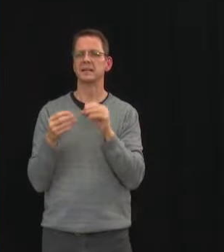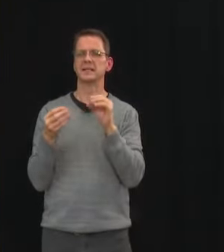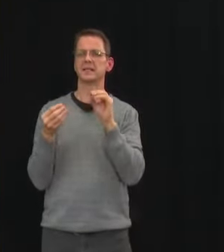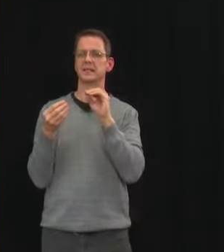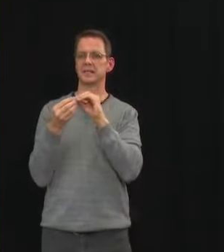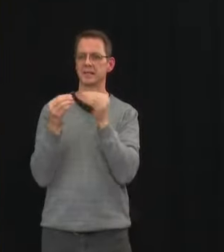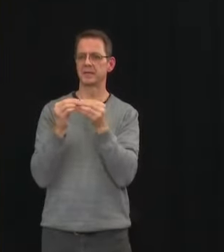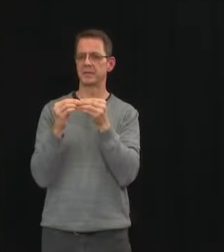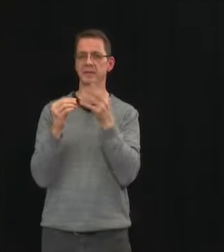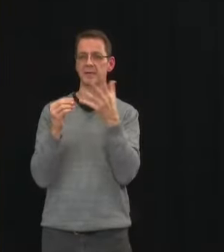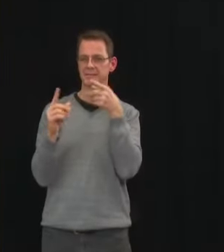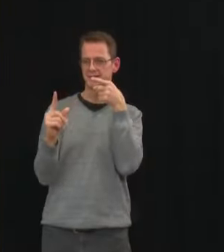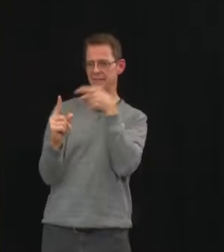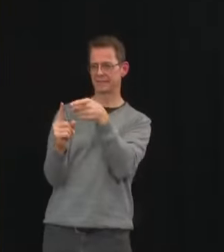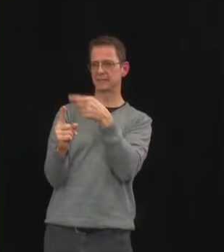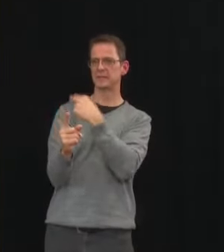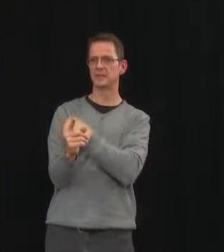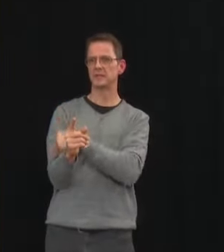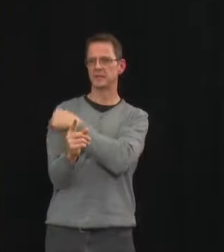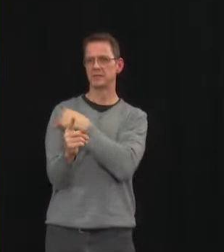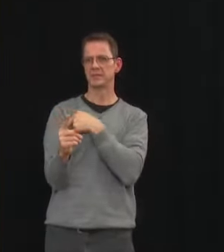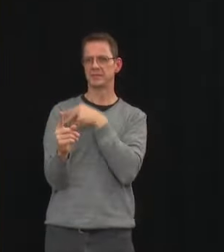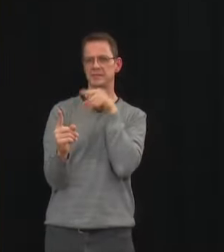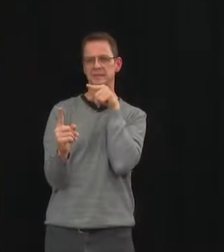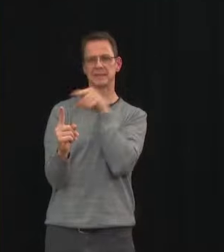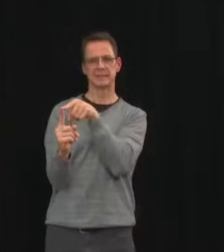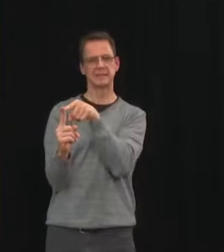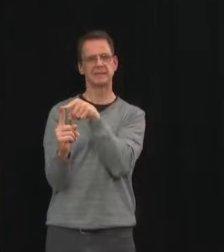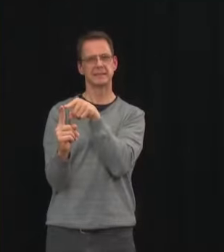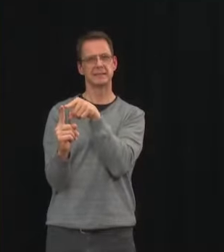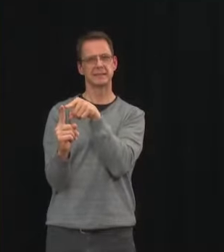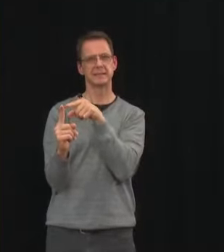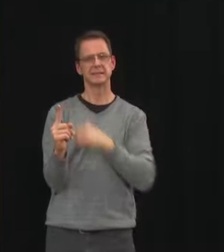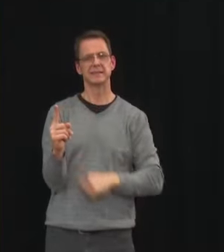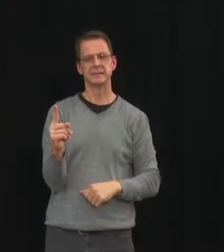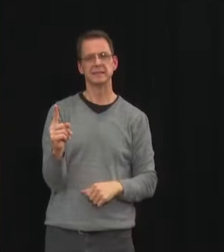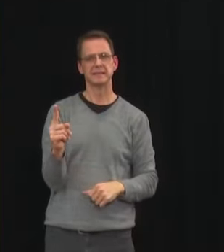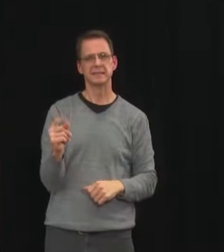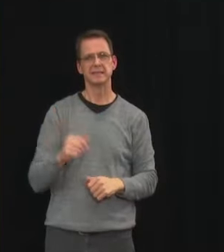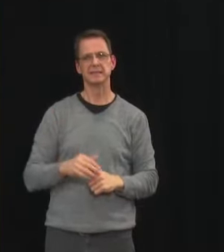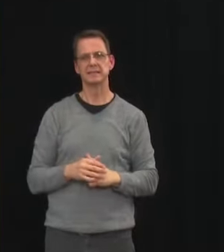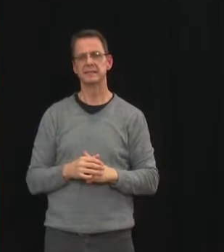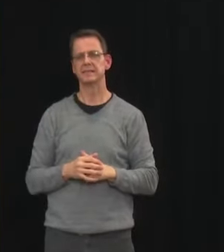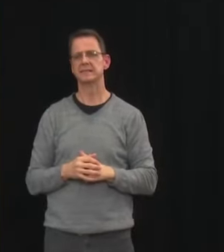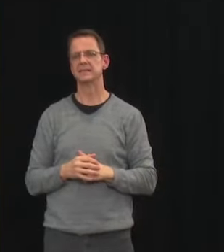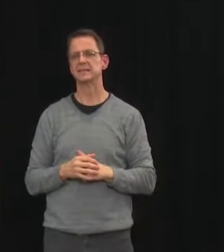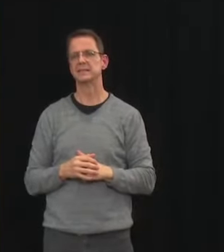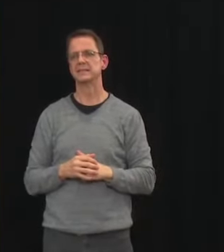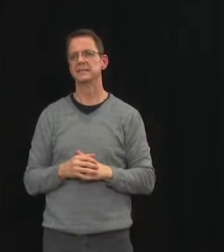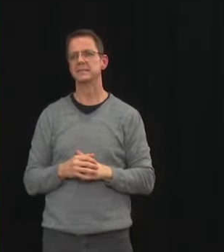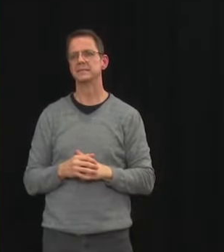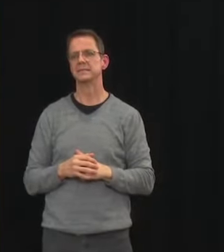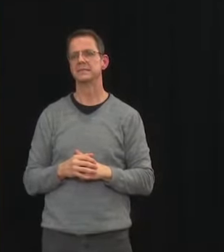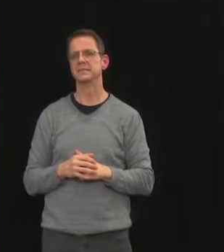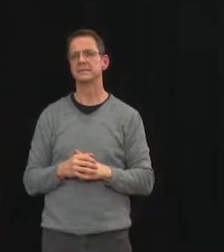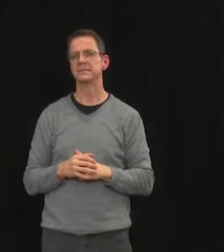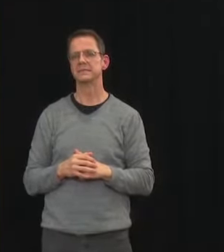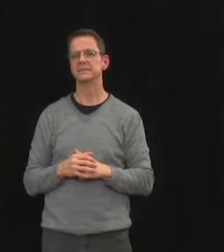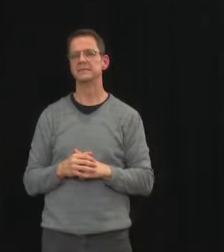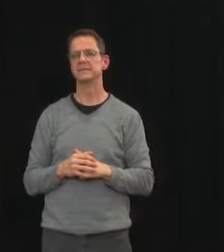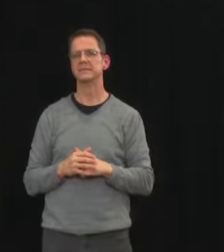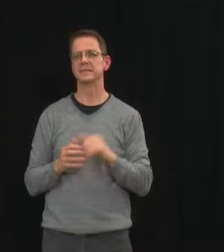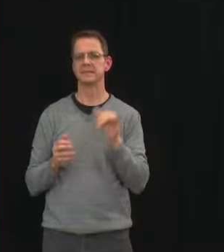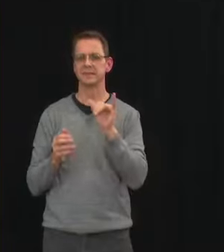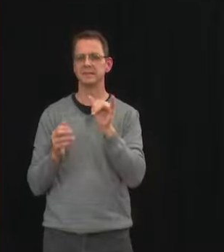that we also had to be looking at leading indicators and and increases in our case counts um increases as well as premier